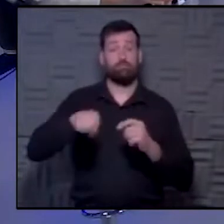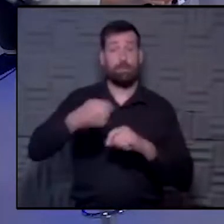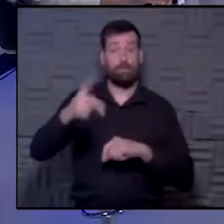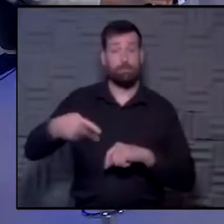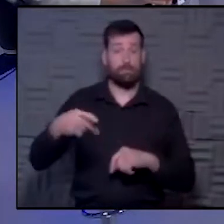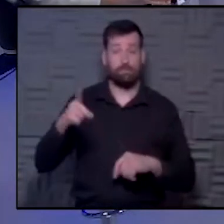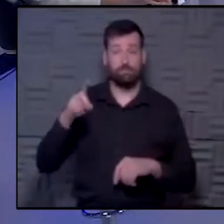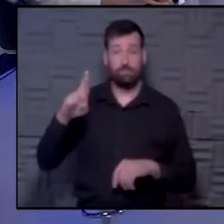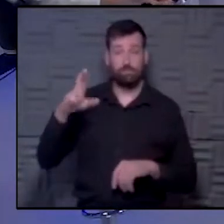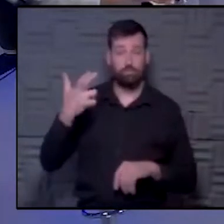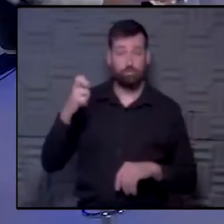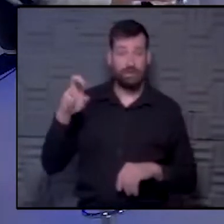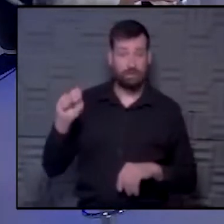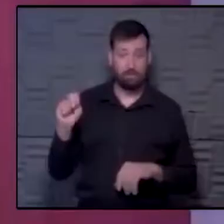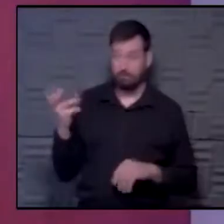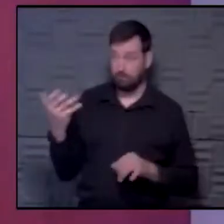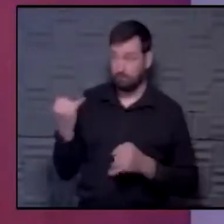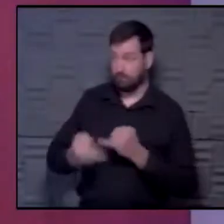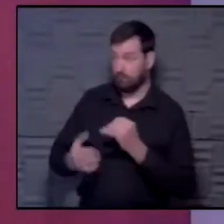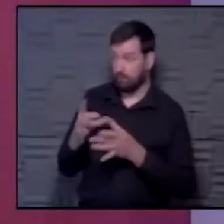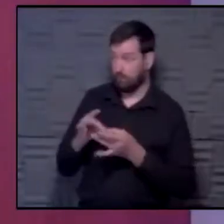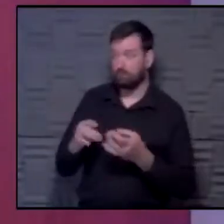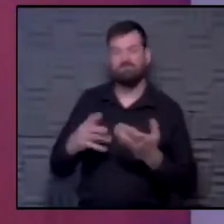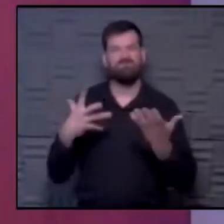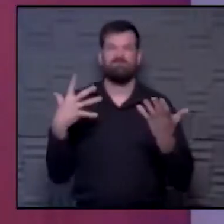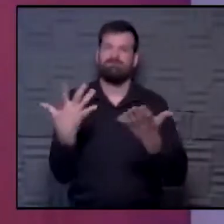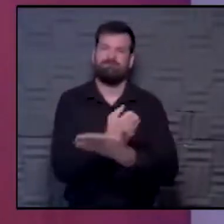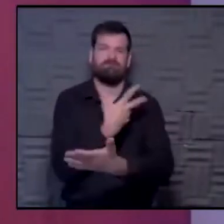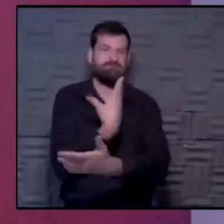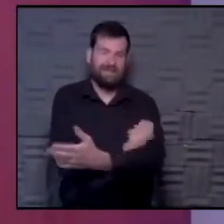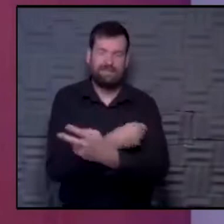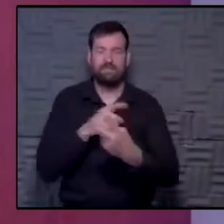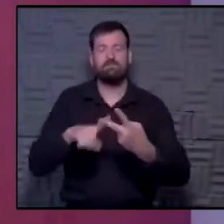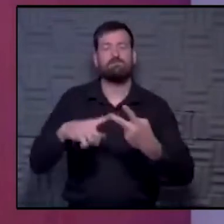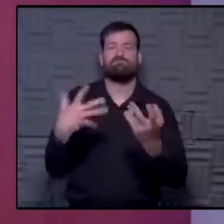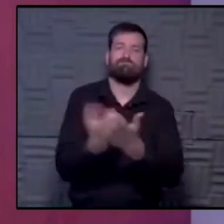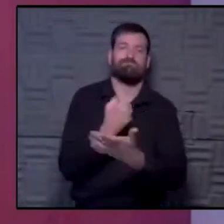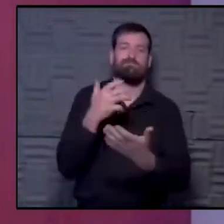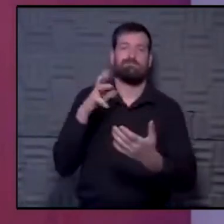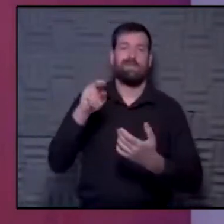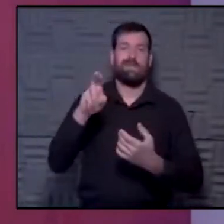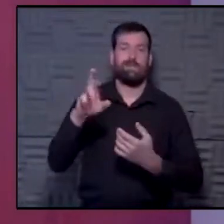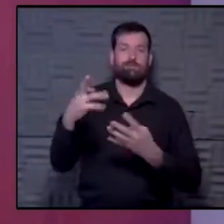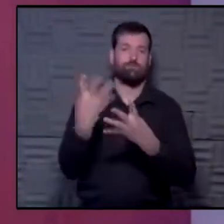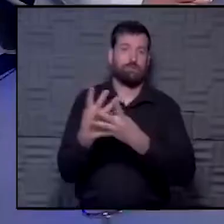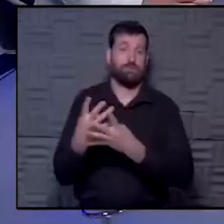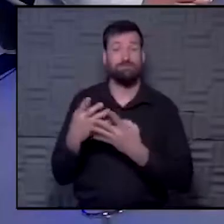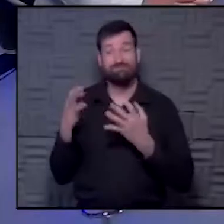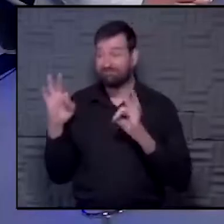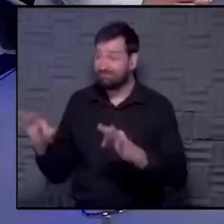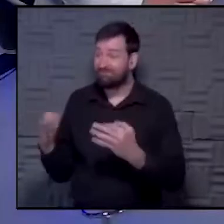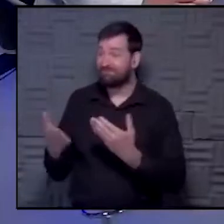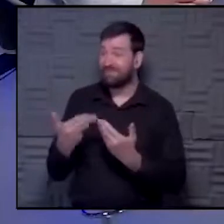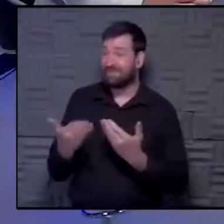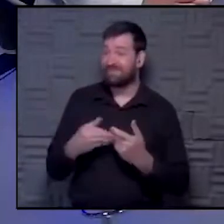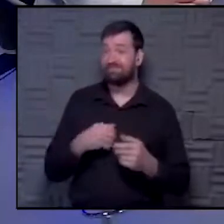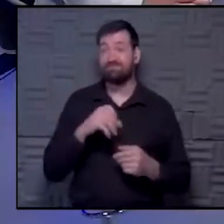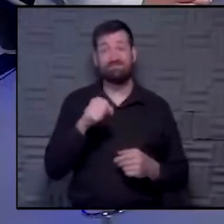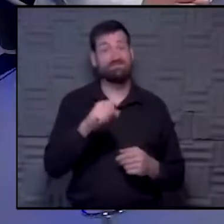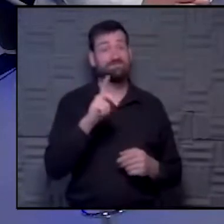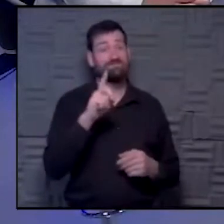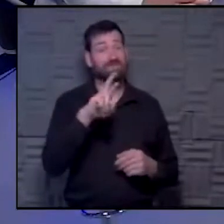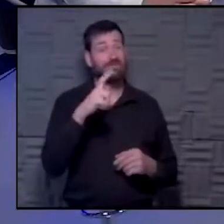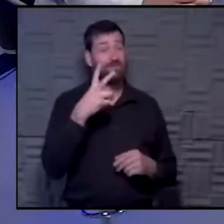Dr. Chen, any final thoughts? Get vaccinated, get cancer screening. There you go. Nice and easy. Yeah. Dr.